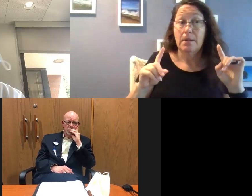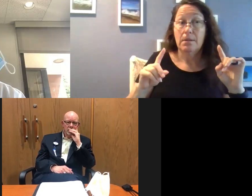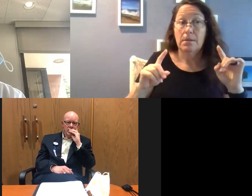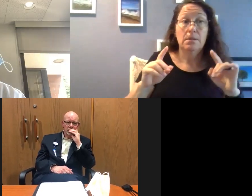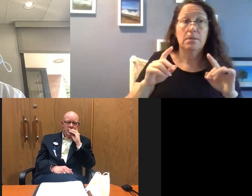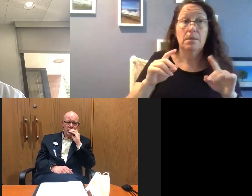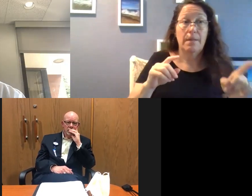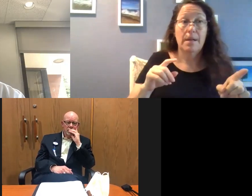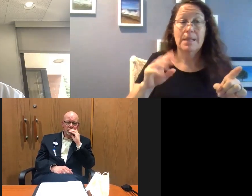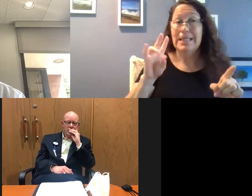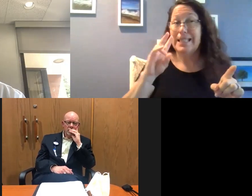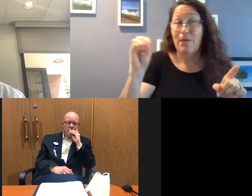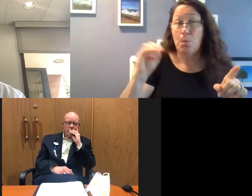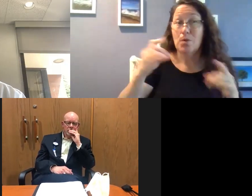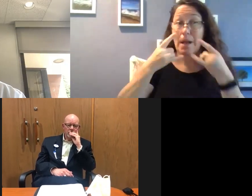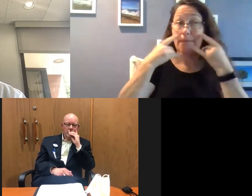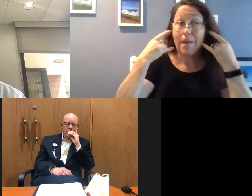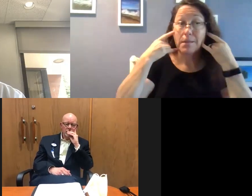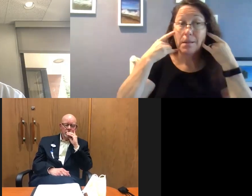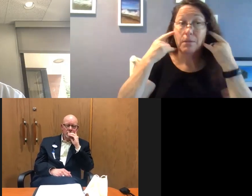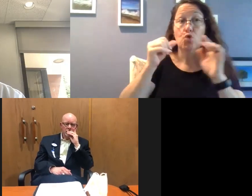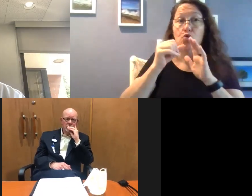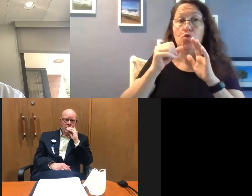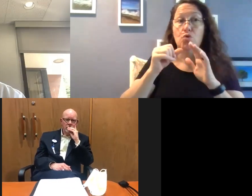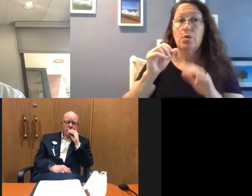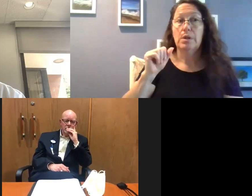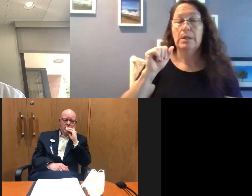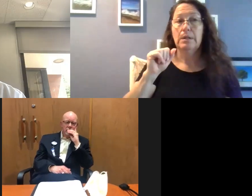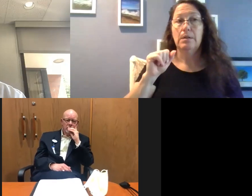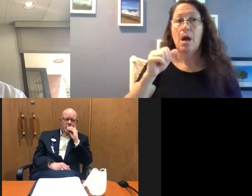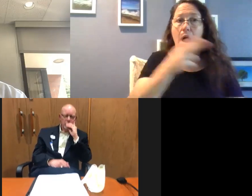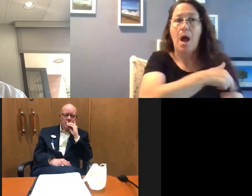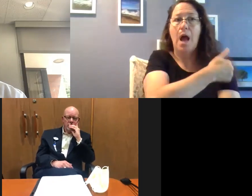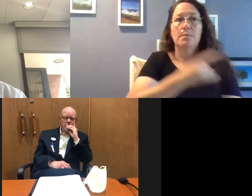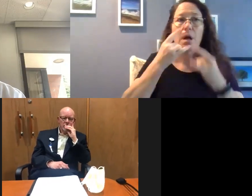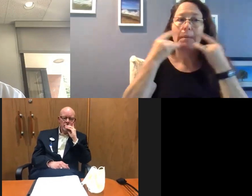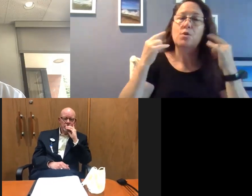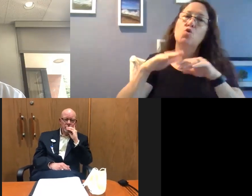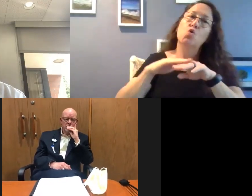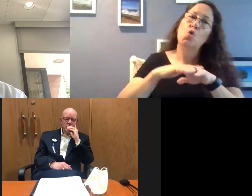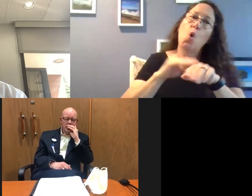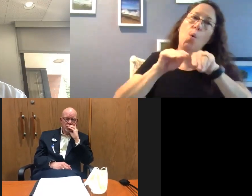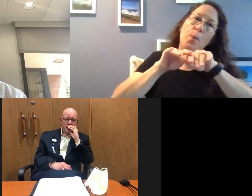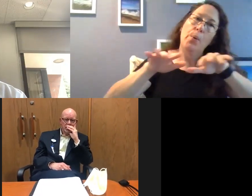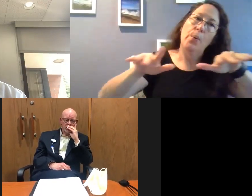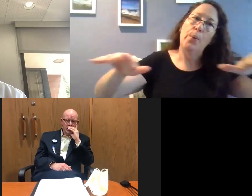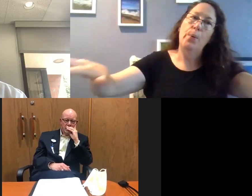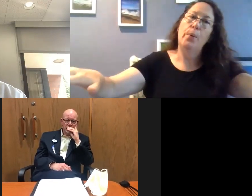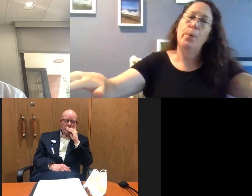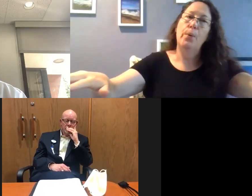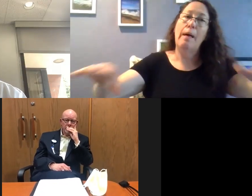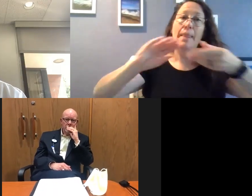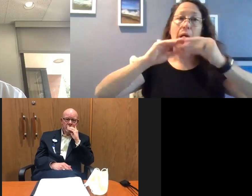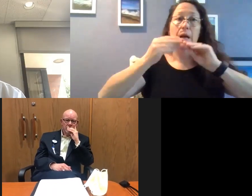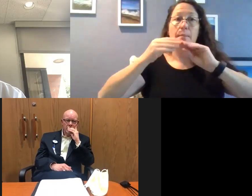mask, this one's 70% of effective, uh, an heirloom hospital mask. We will slow the transmission and the numbers of